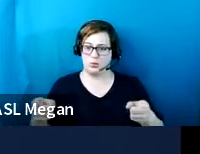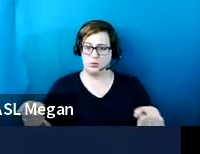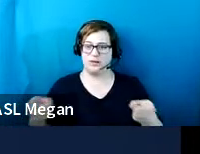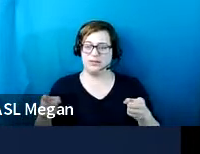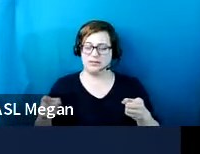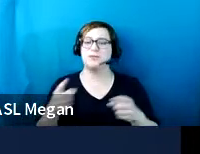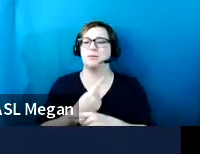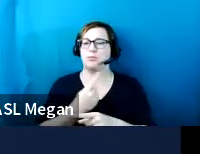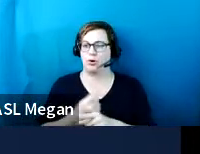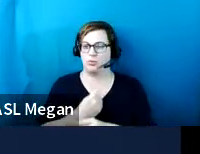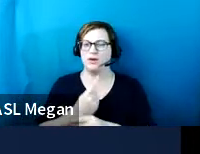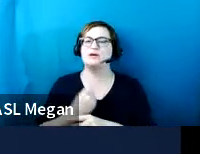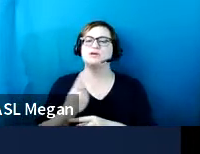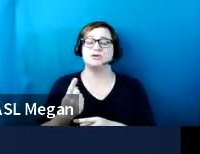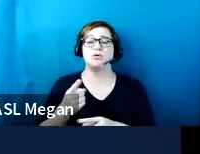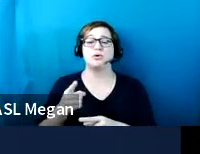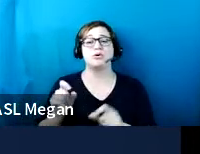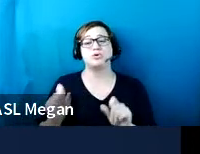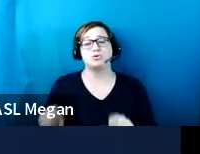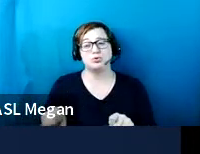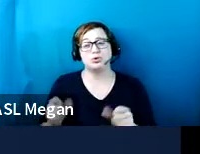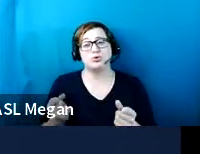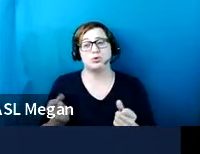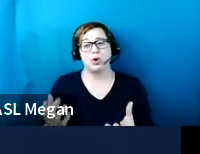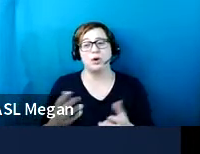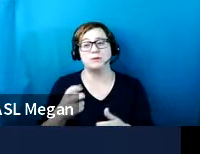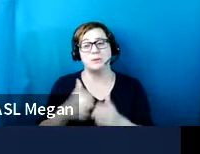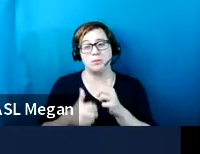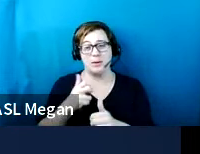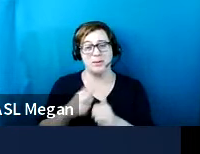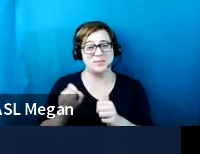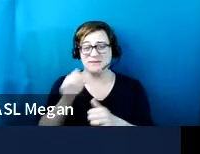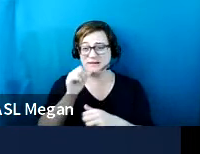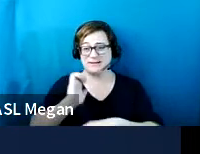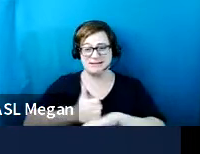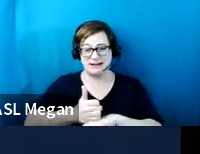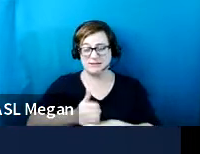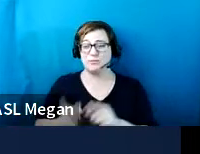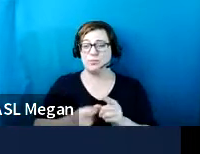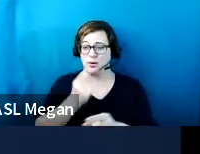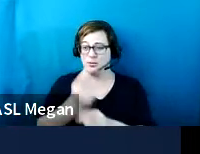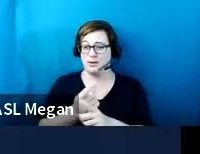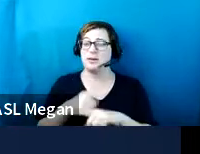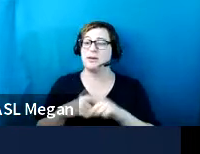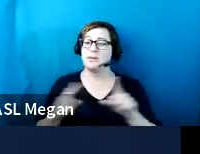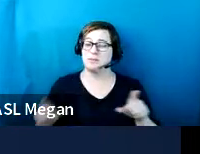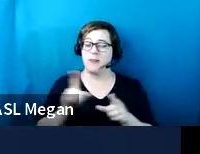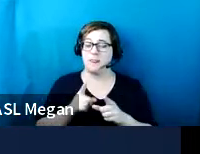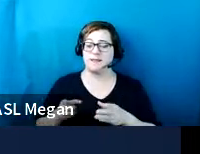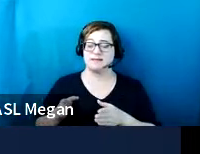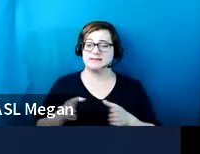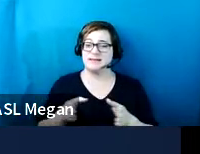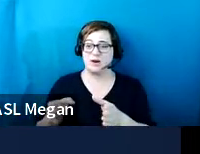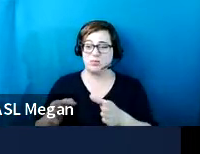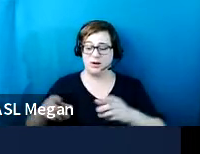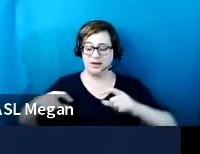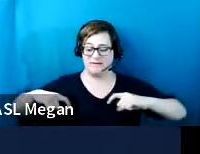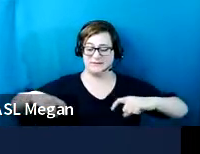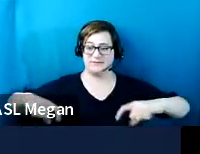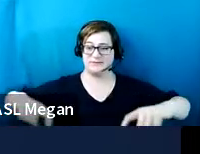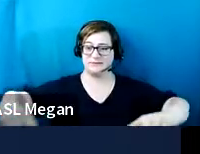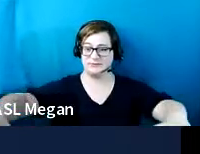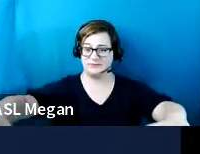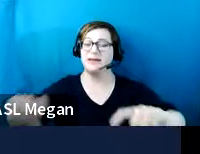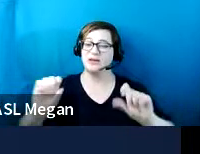they, they can cause some accessibility problems if they're not placed properly, but they can also help with accessibility